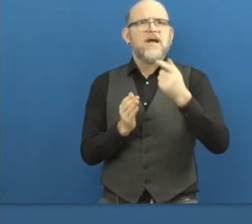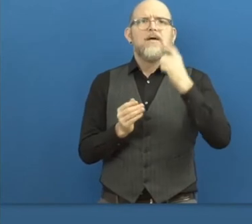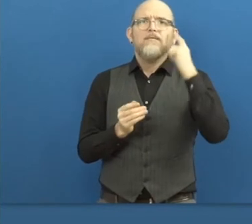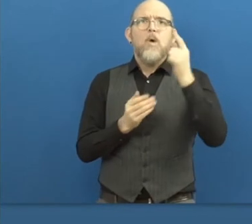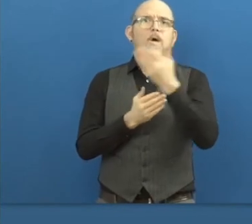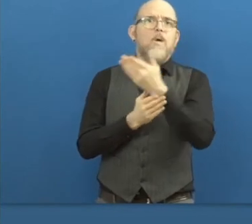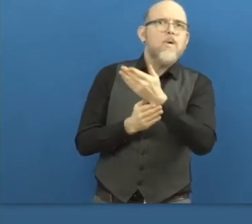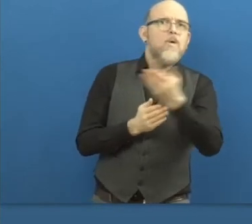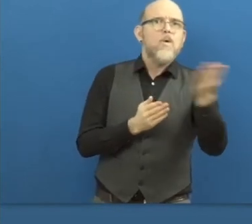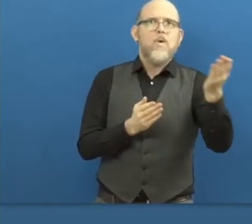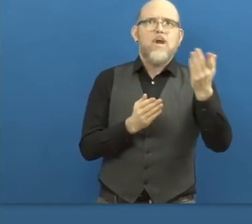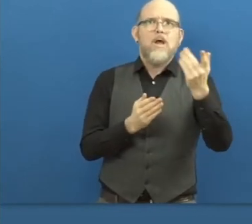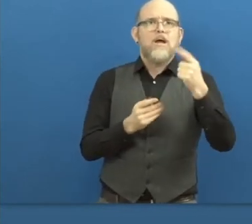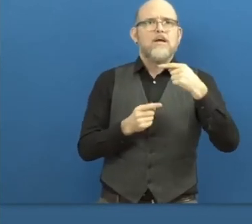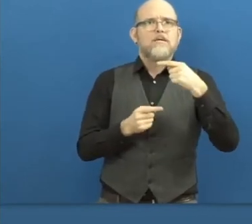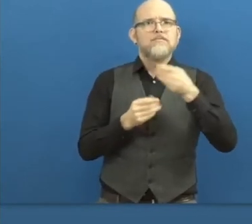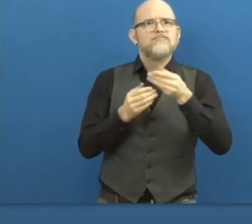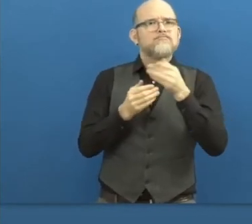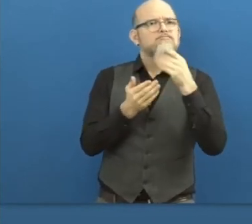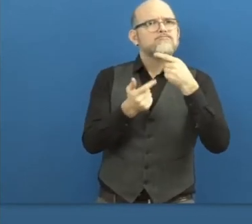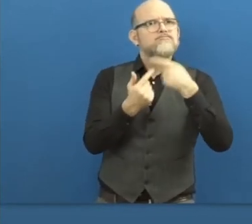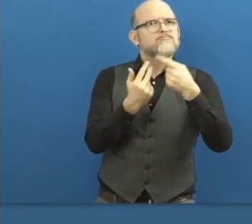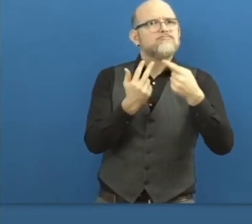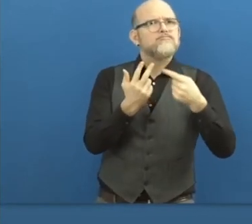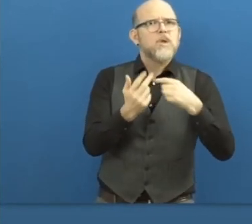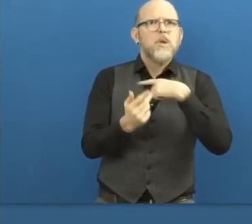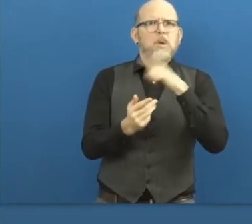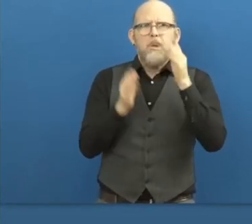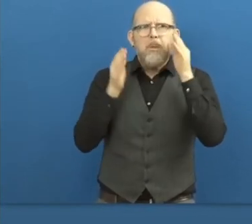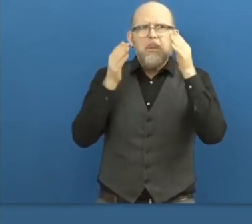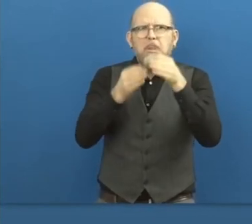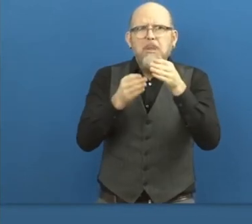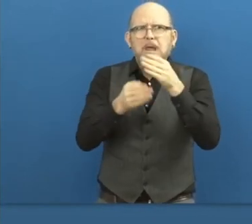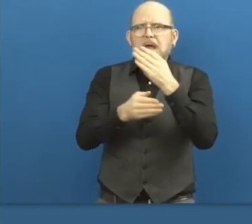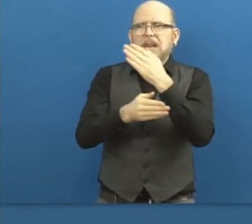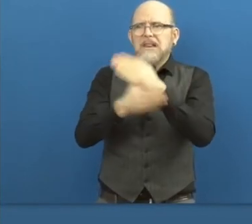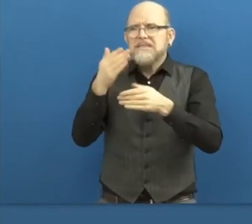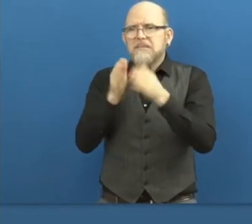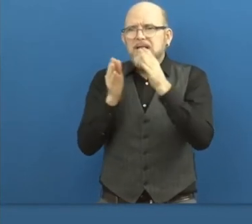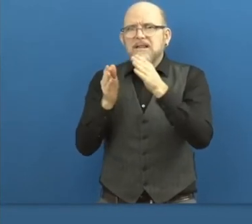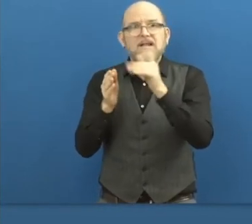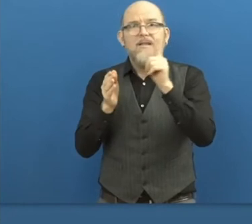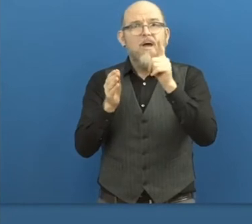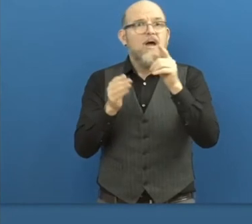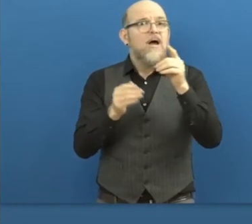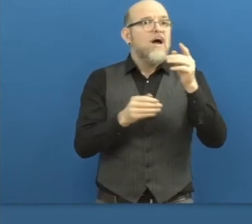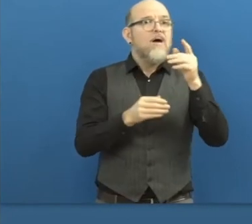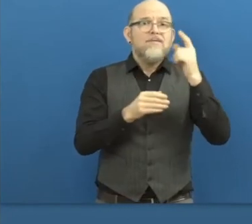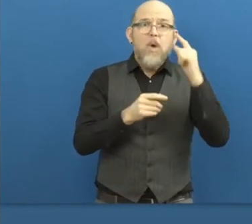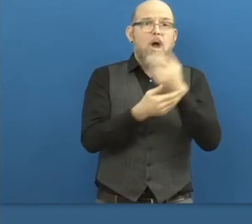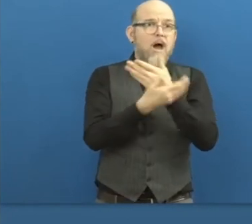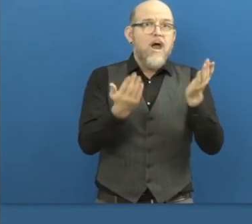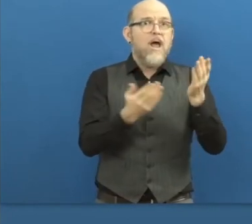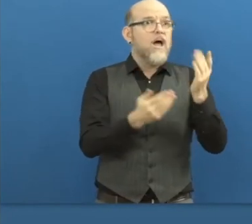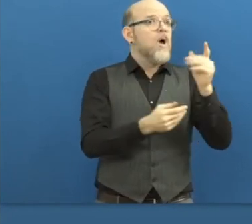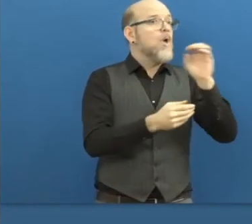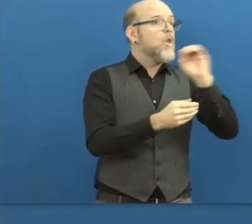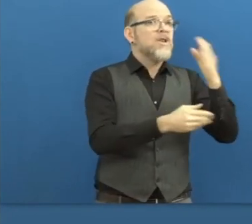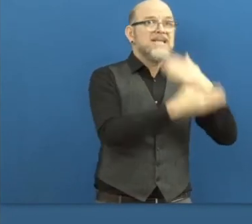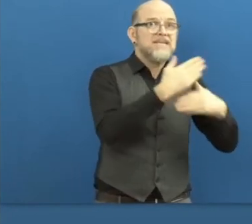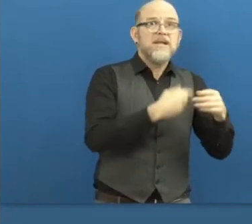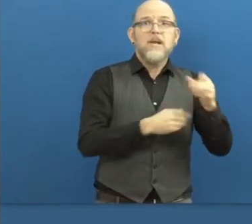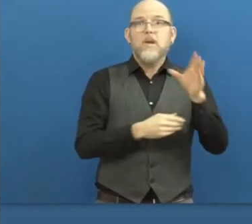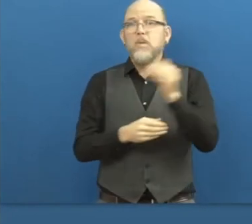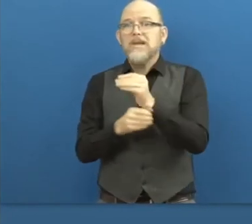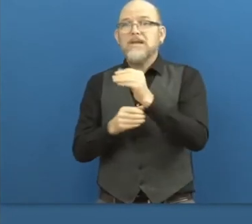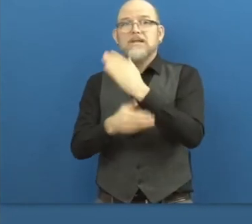the people, not for the ones who are not facing a disability. And it's been an honor